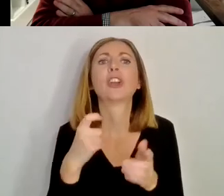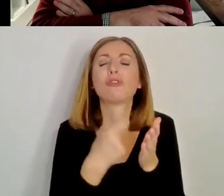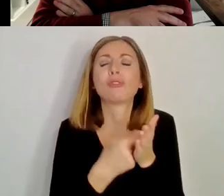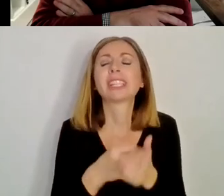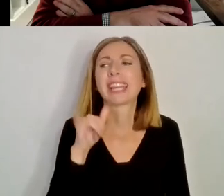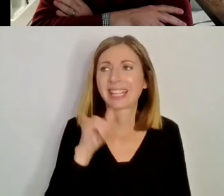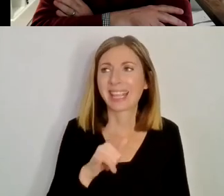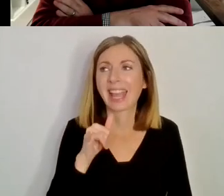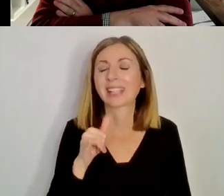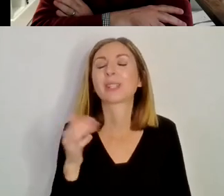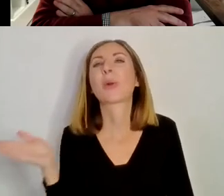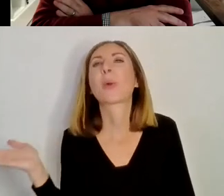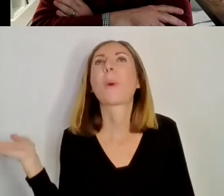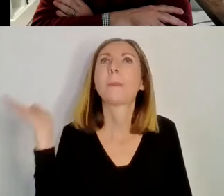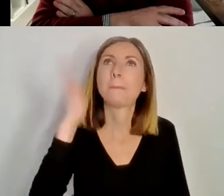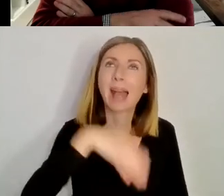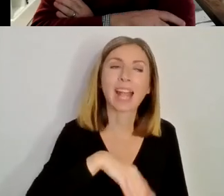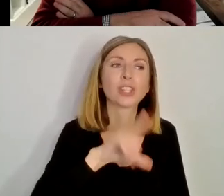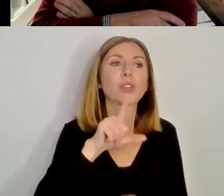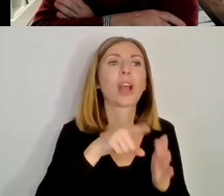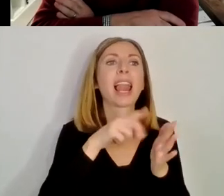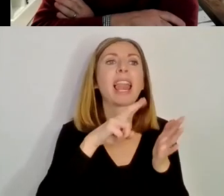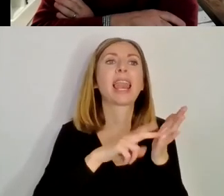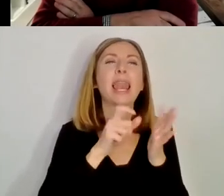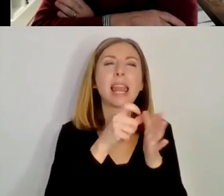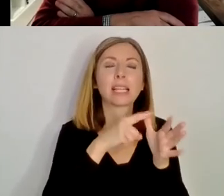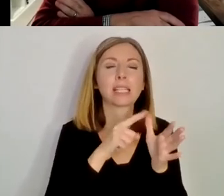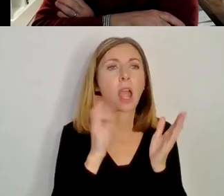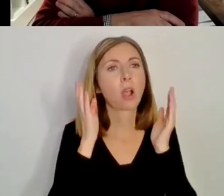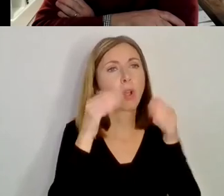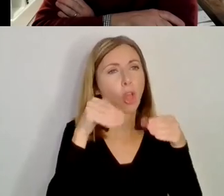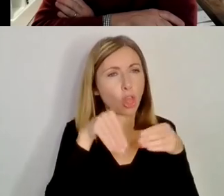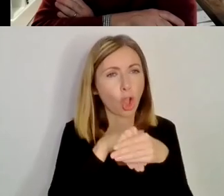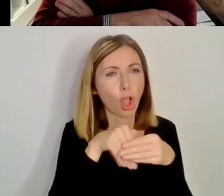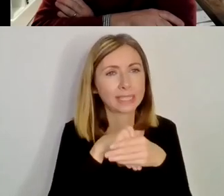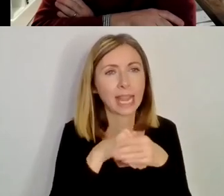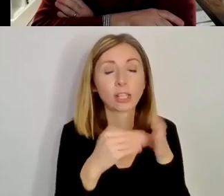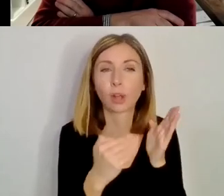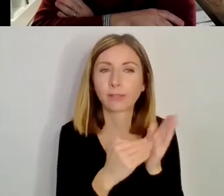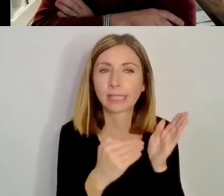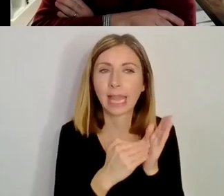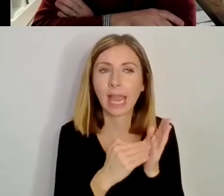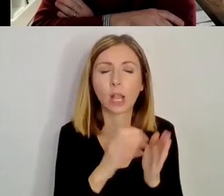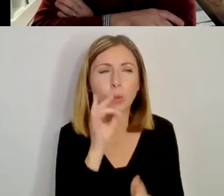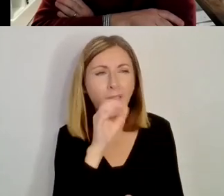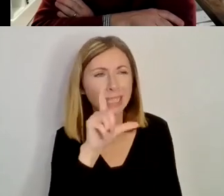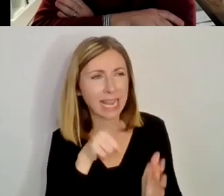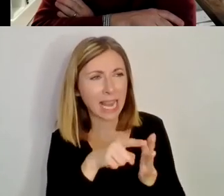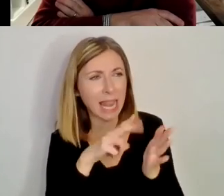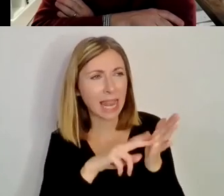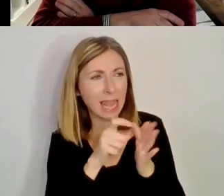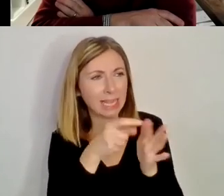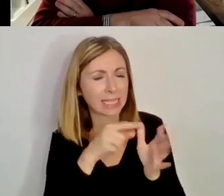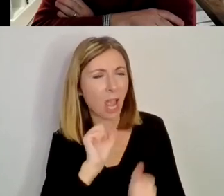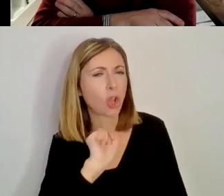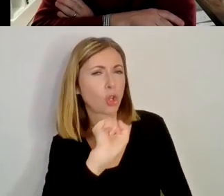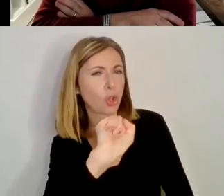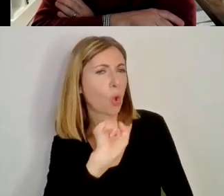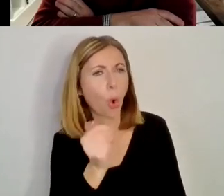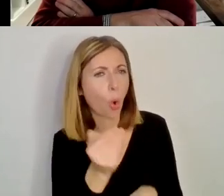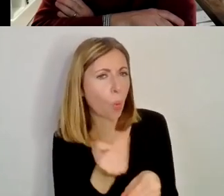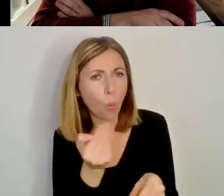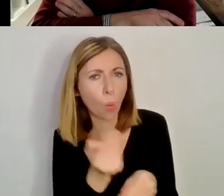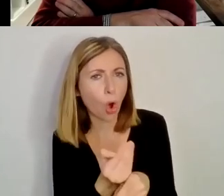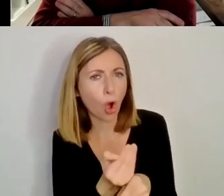I'm going to go to Lynd next, maybe in the context of, you know, where do you see Lynd in the context of the work that you have been doing,